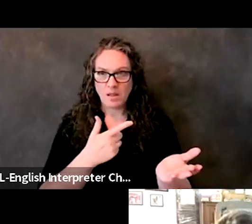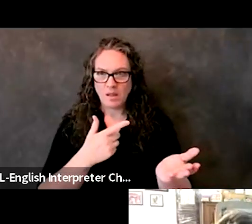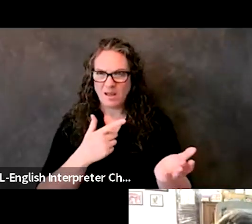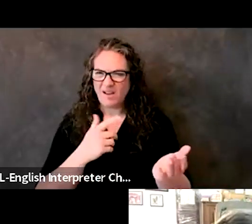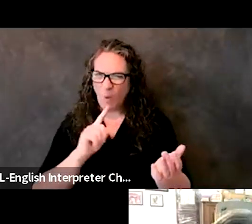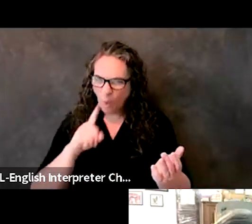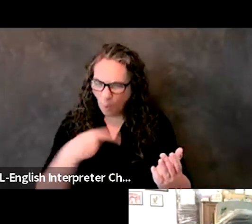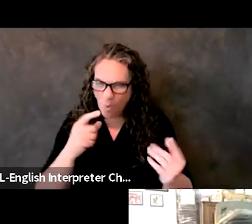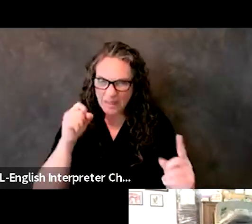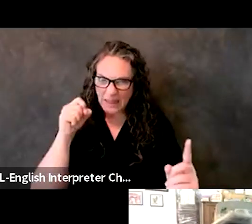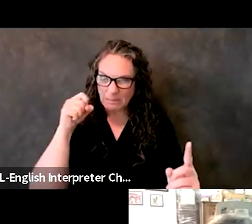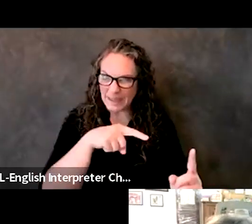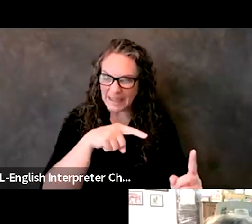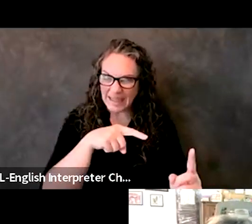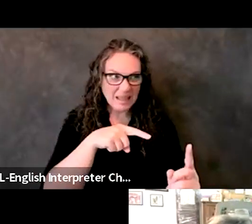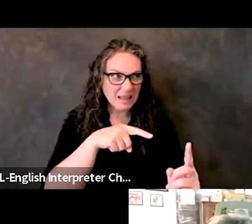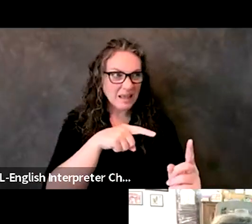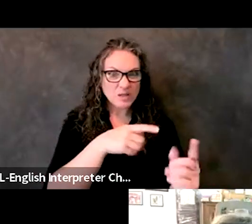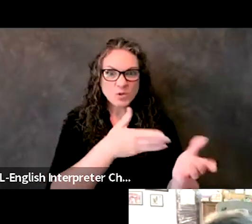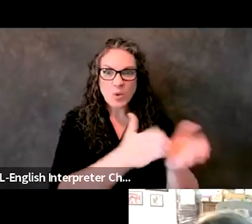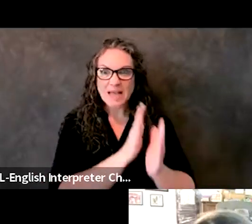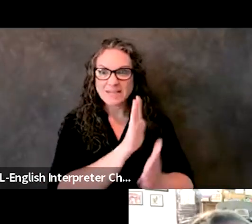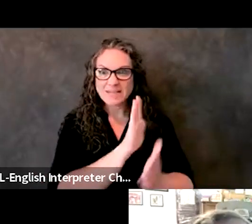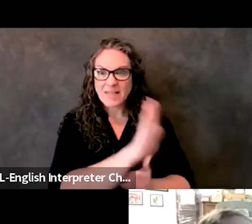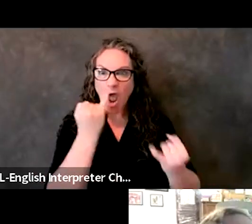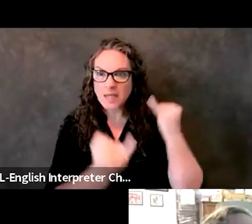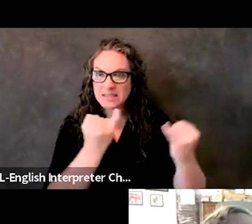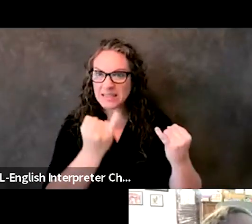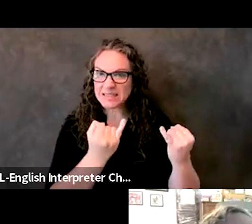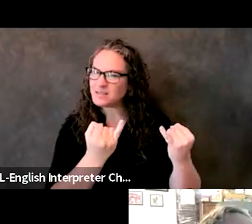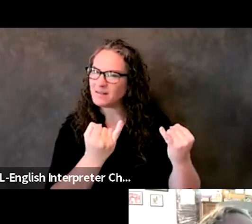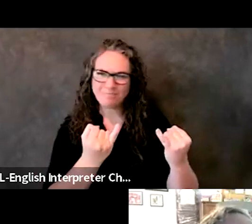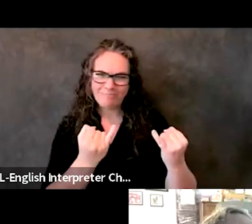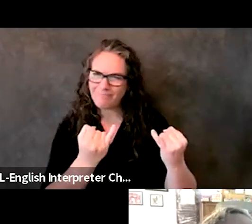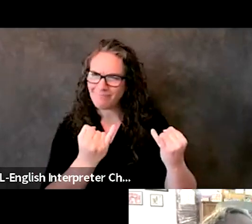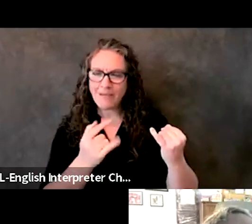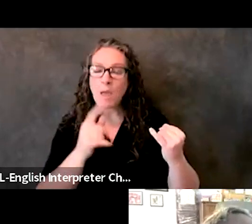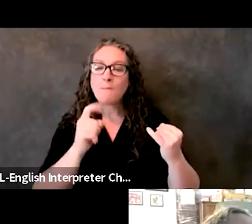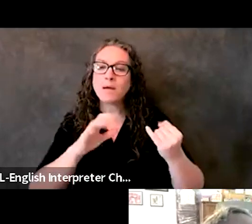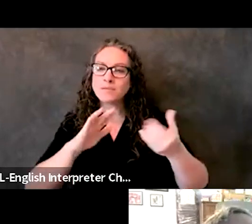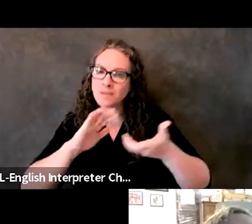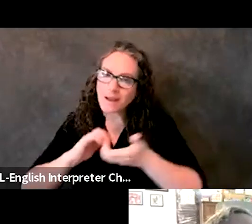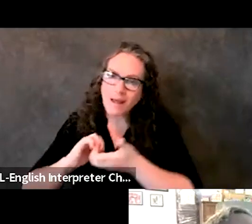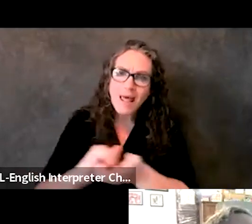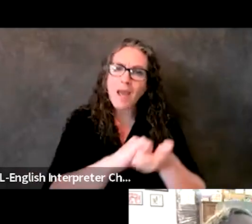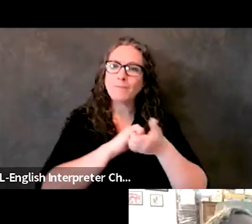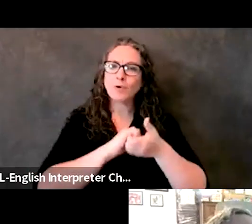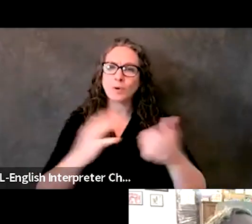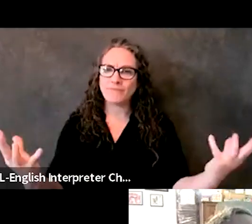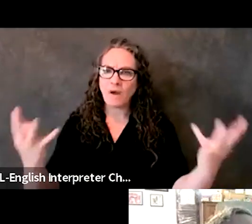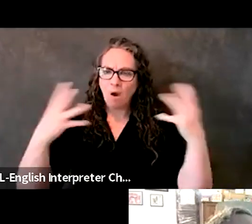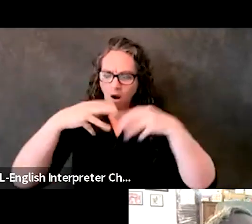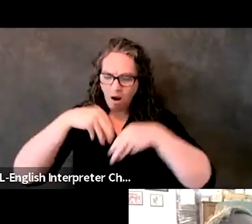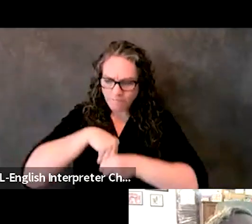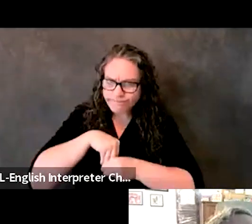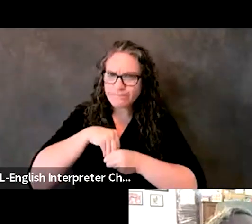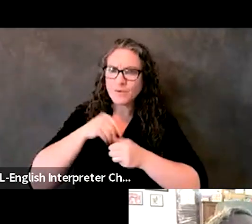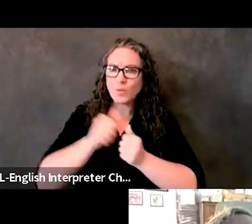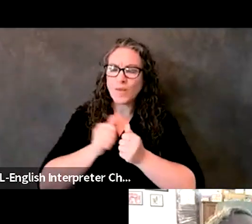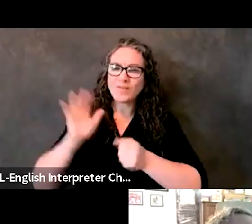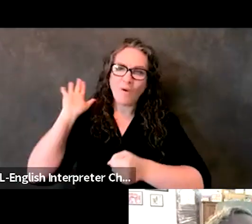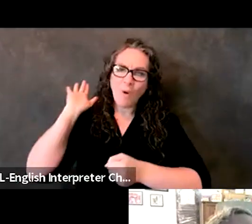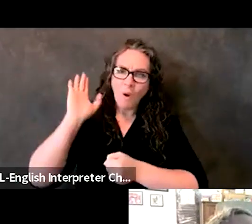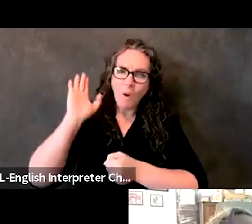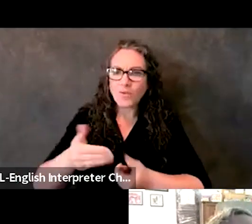partners just to get their ideas. I mean, it really needs to be a collaborative form. Involve them in the process.